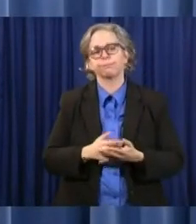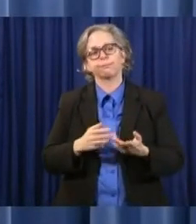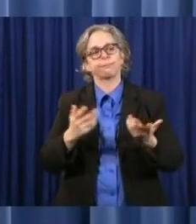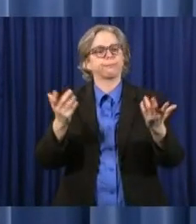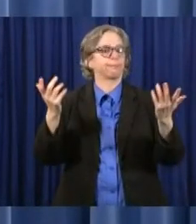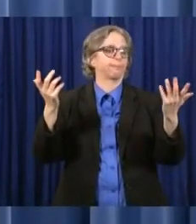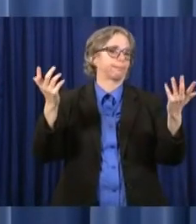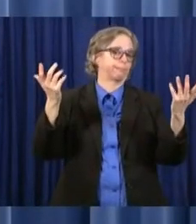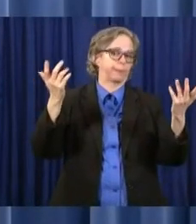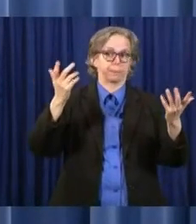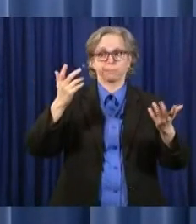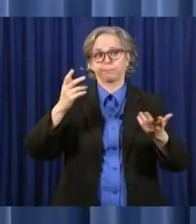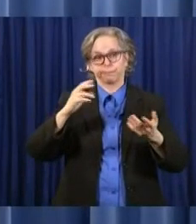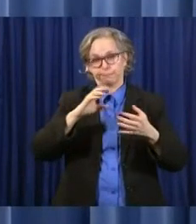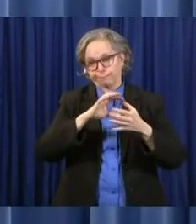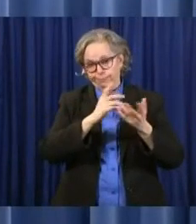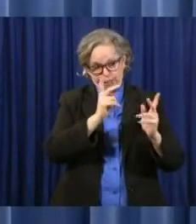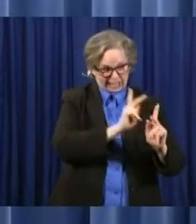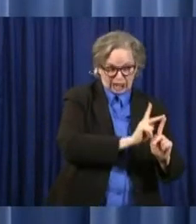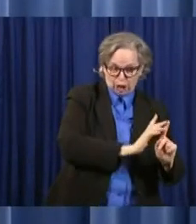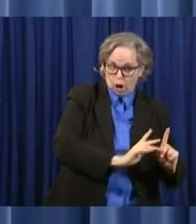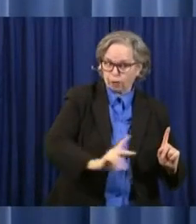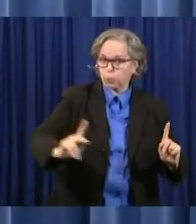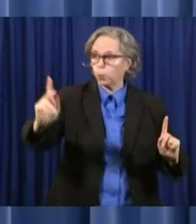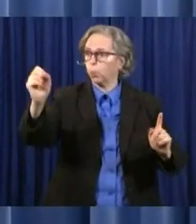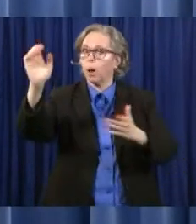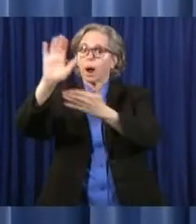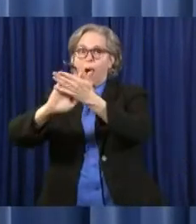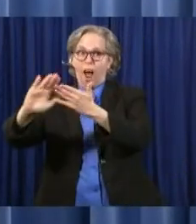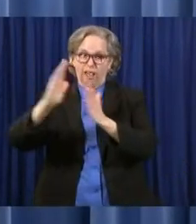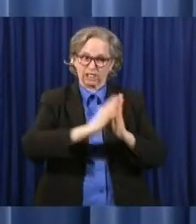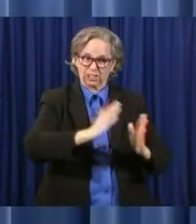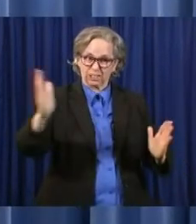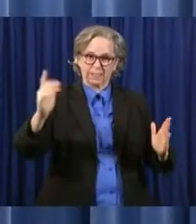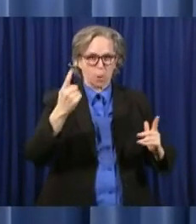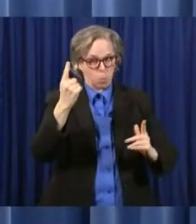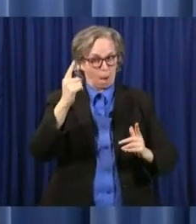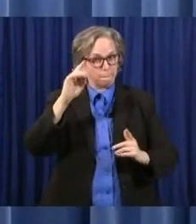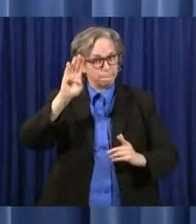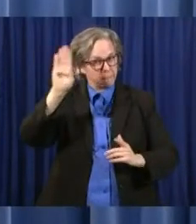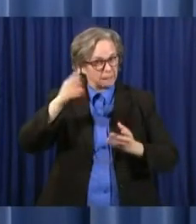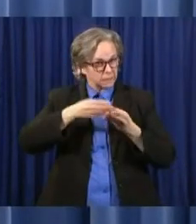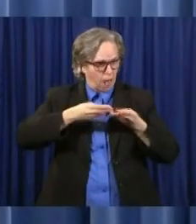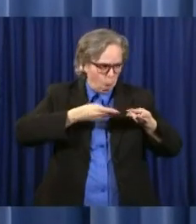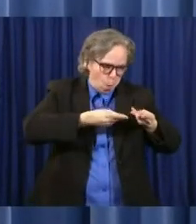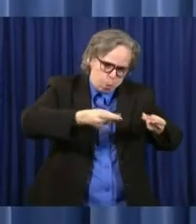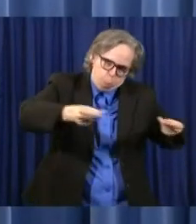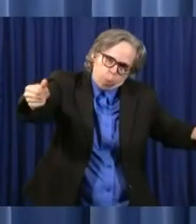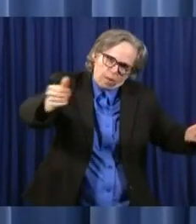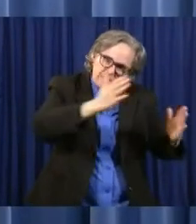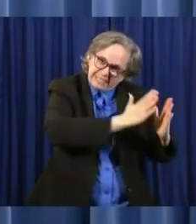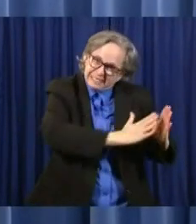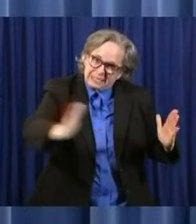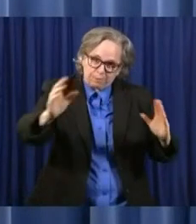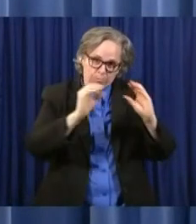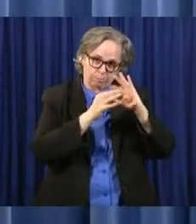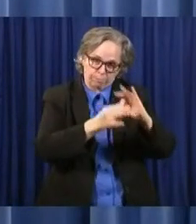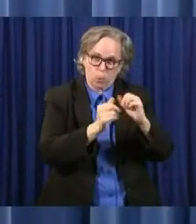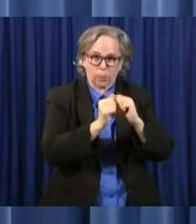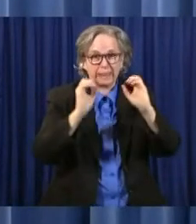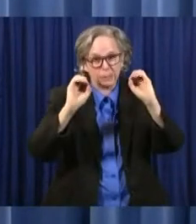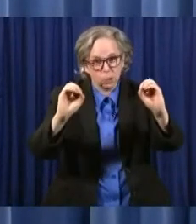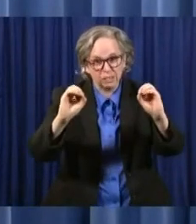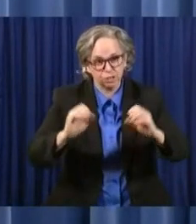universities each month. That's each month. Our Office of Budget Management Director